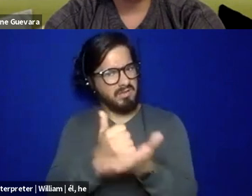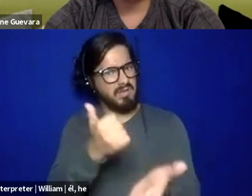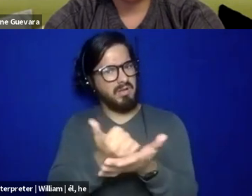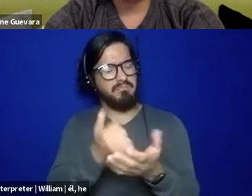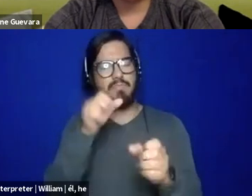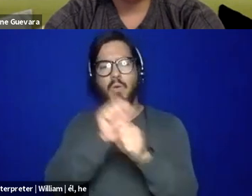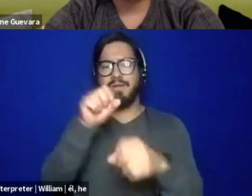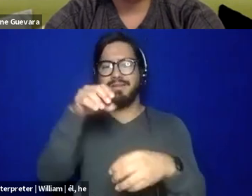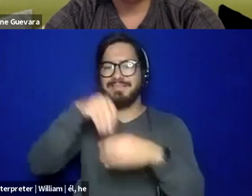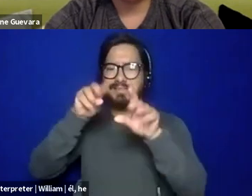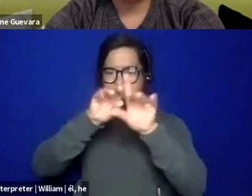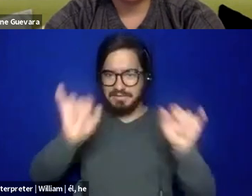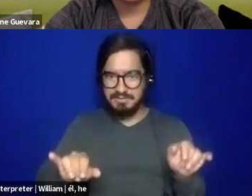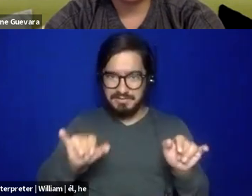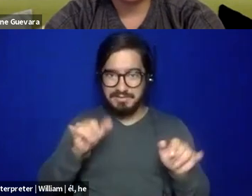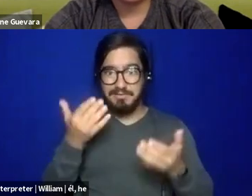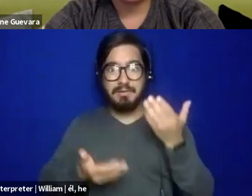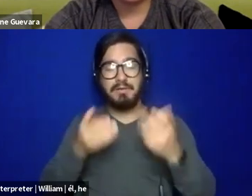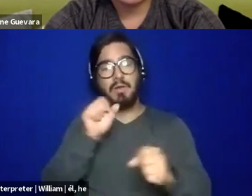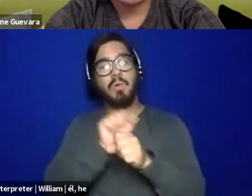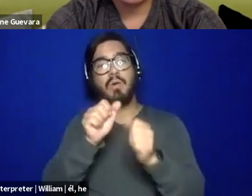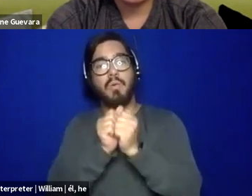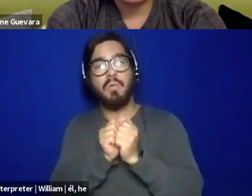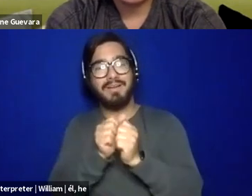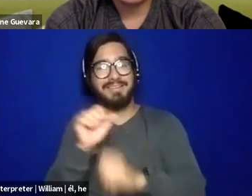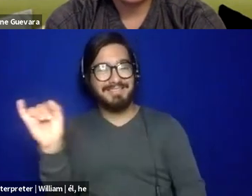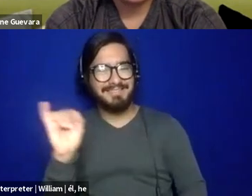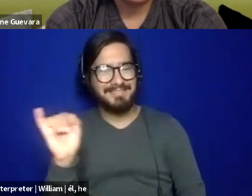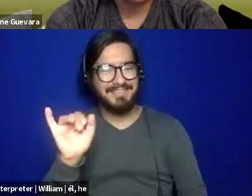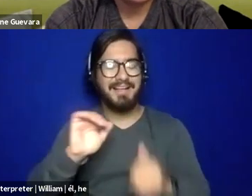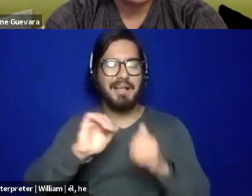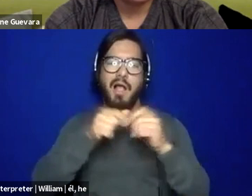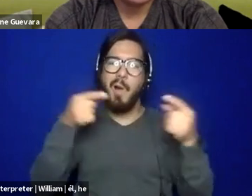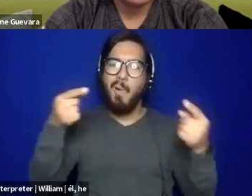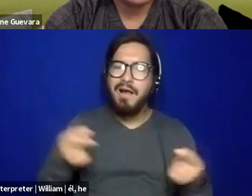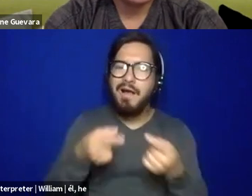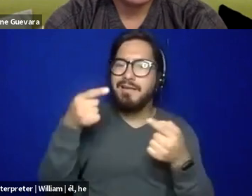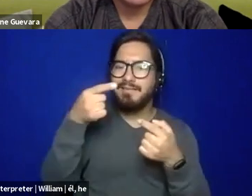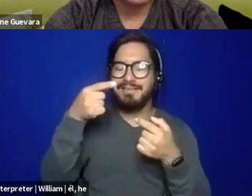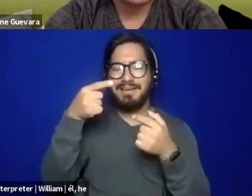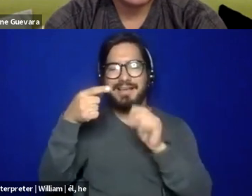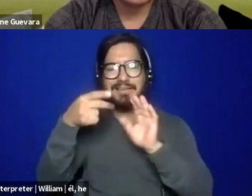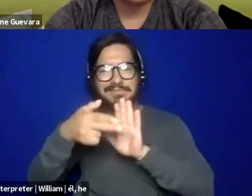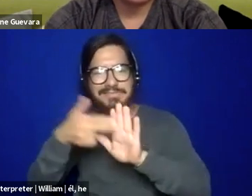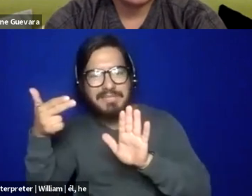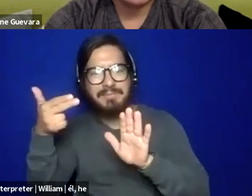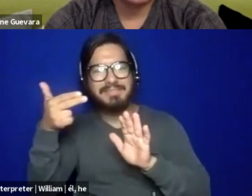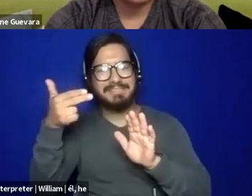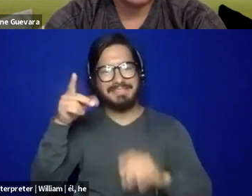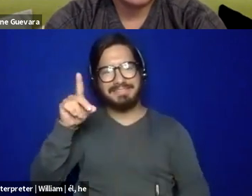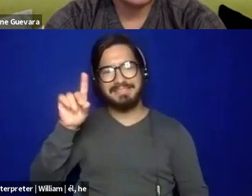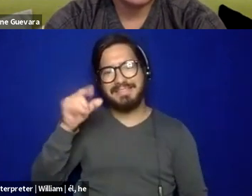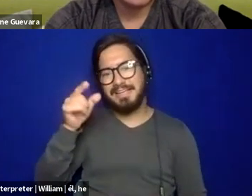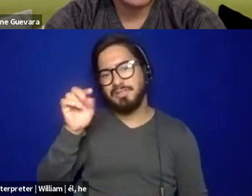have to engage with insurance, how are you using the least stigmatizing diagnoses? How are you having conversations with people,